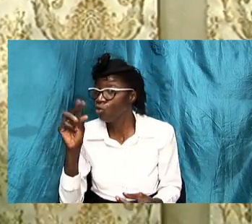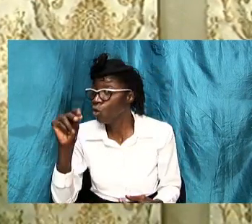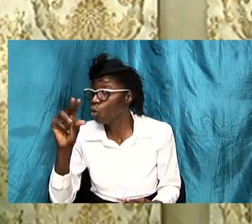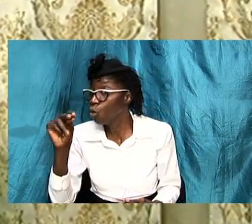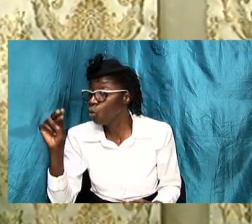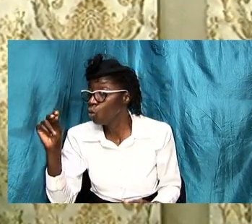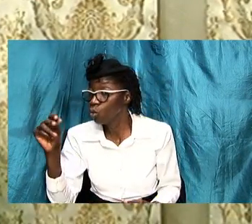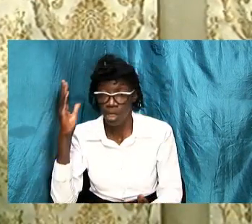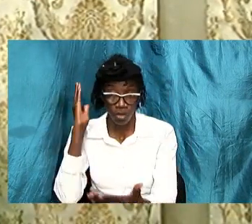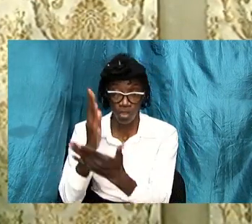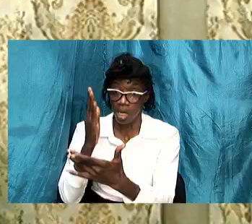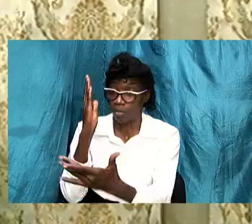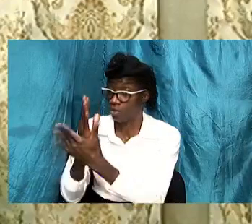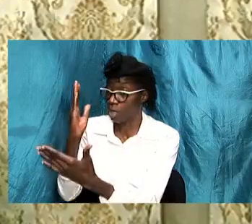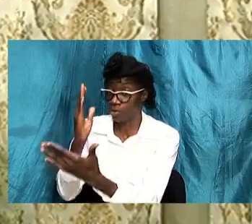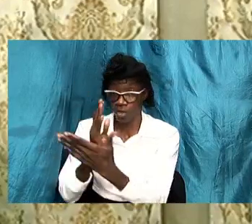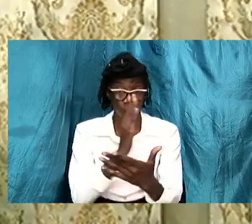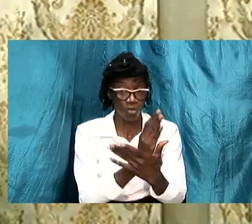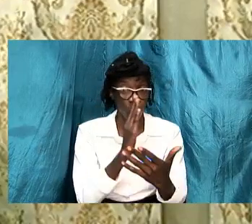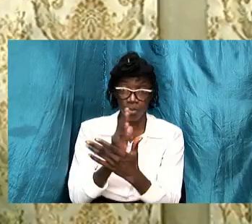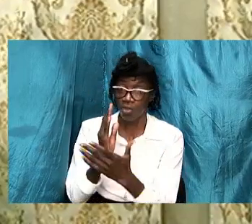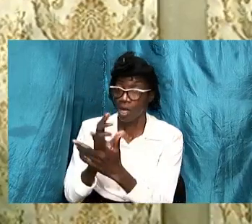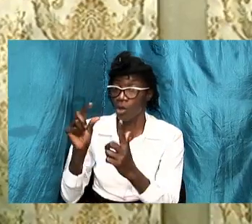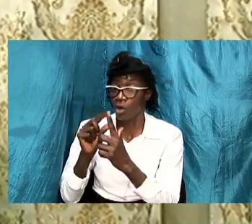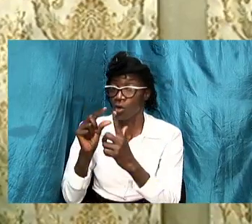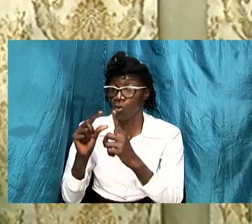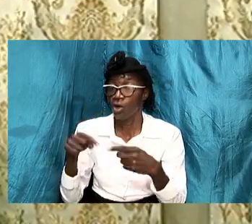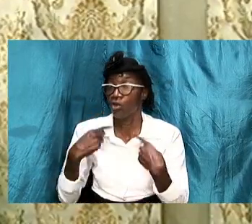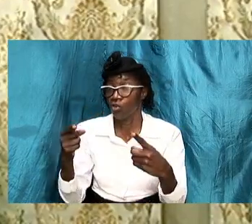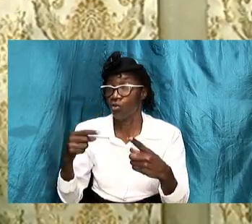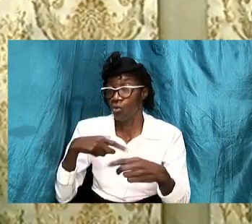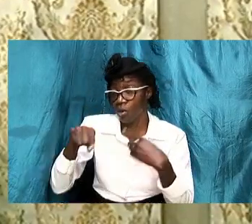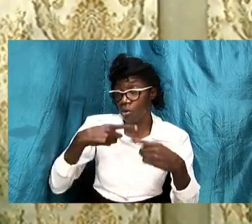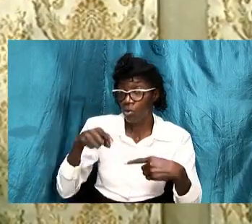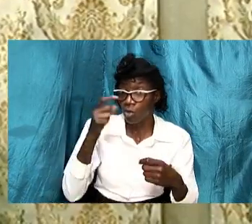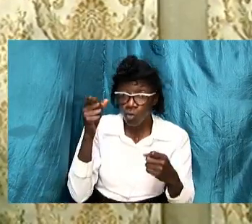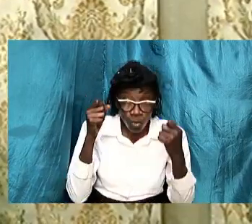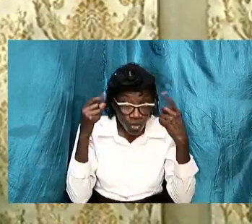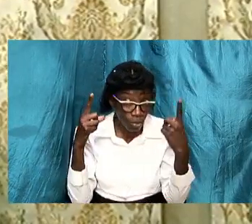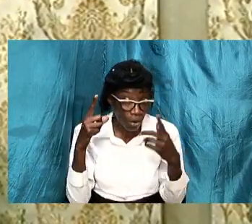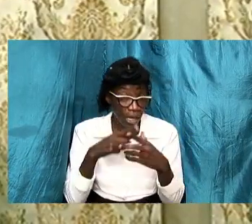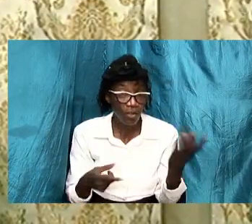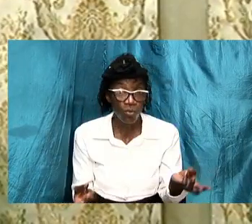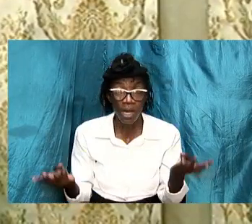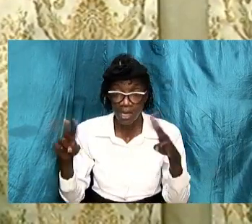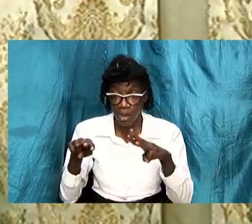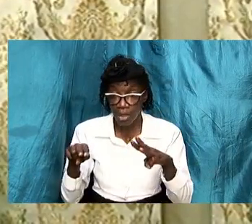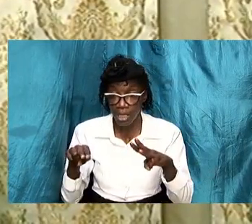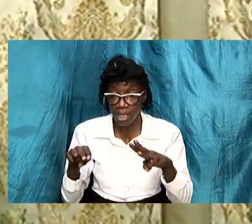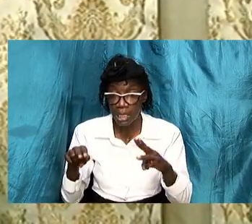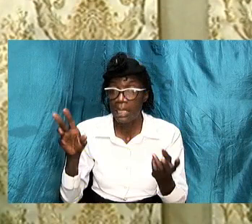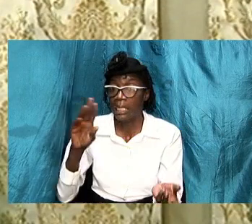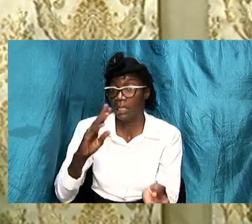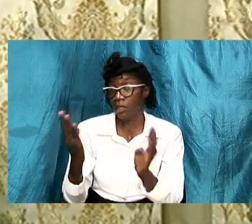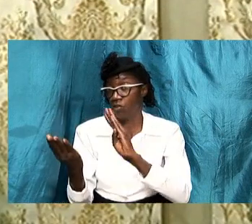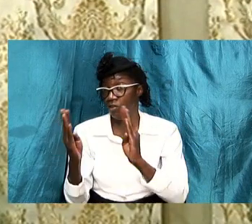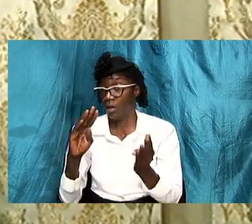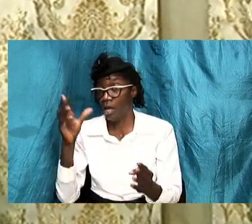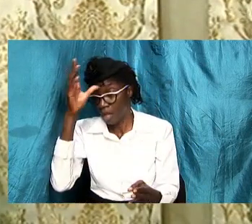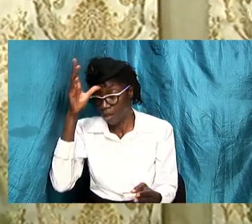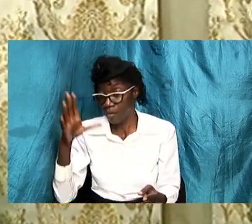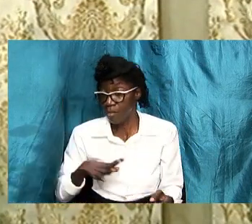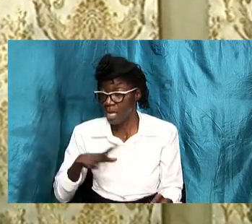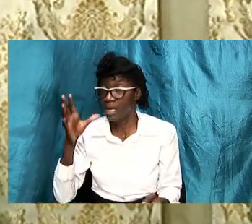of conversations out of your vocabulary words go around and you'll be surprised what happens and vice versa but you ever hear men